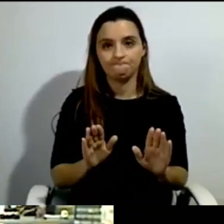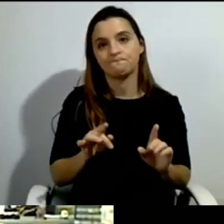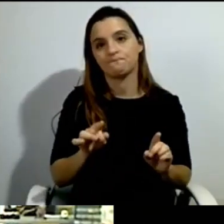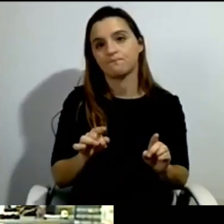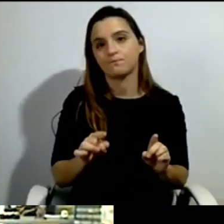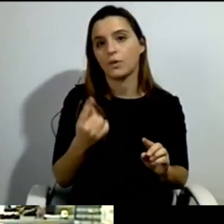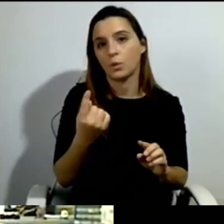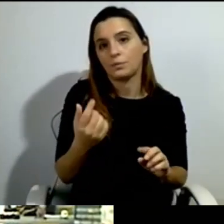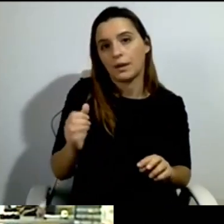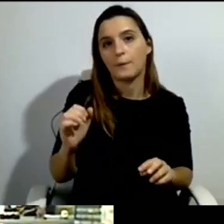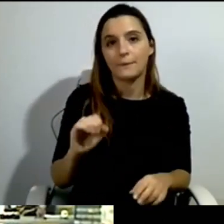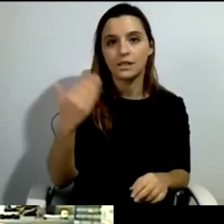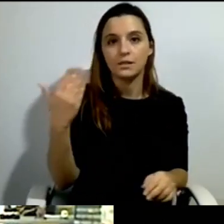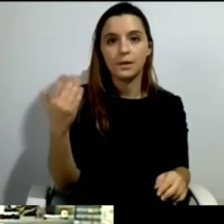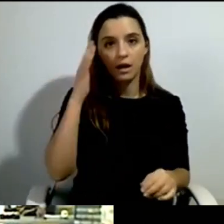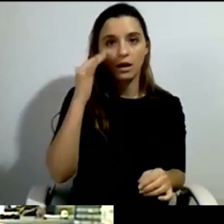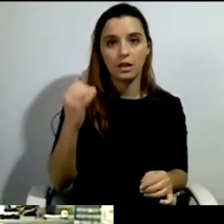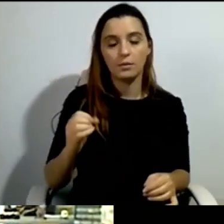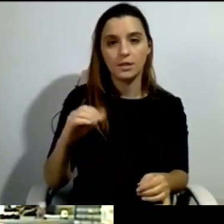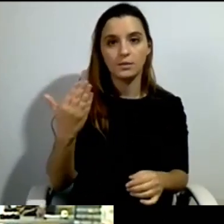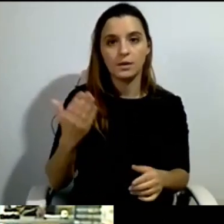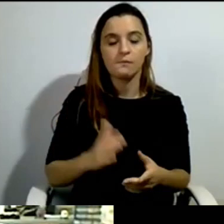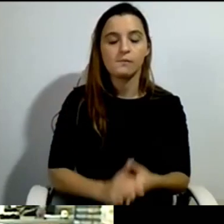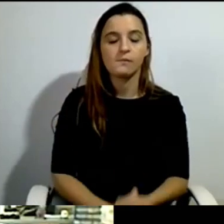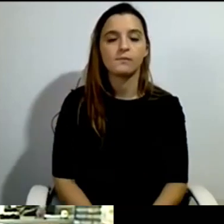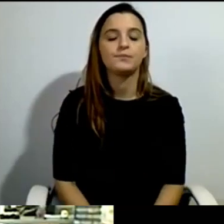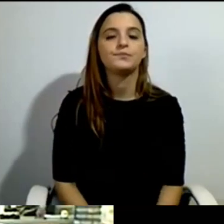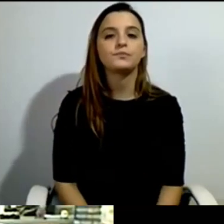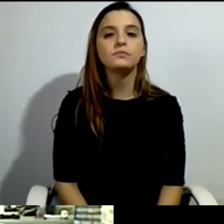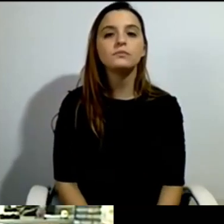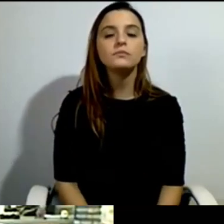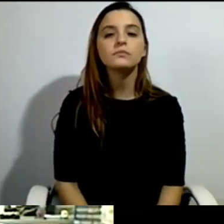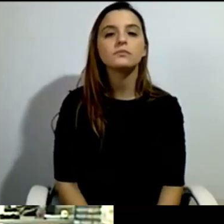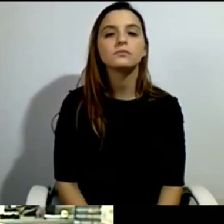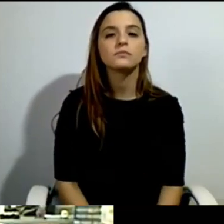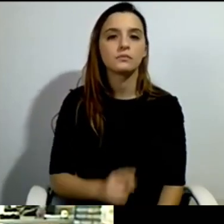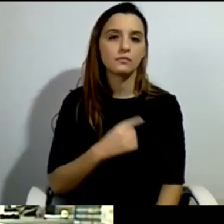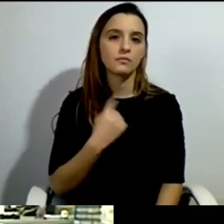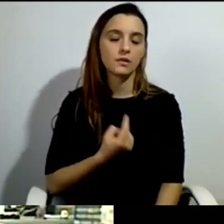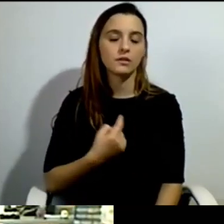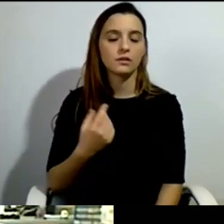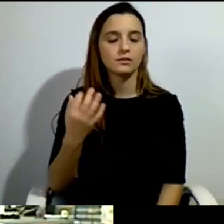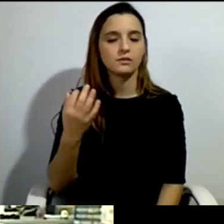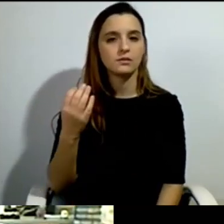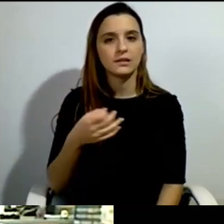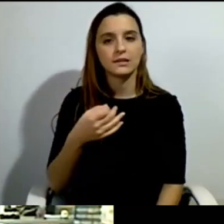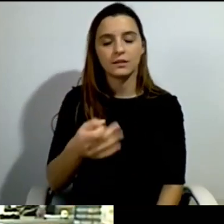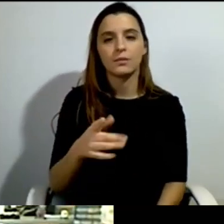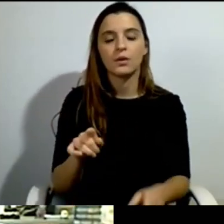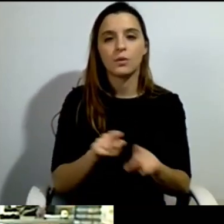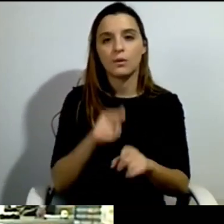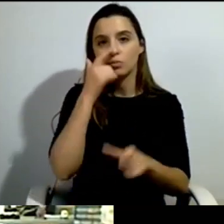seriously. Try to have as many people, different people from as many different disabilities